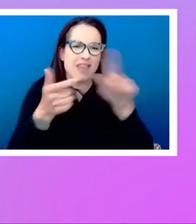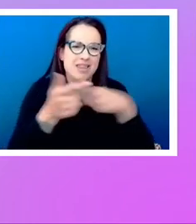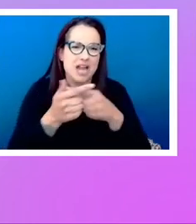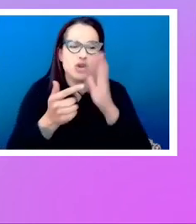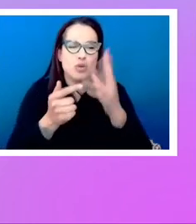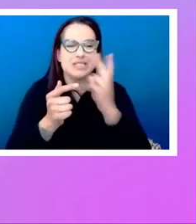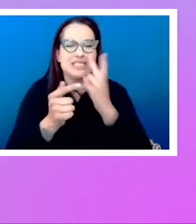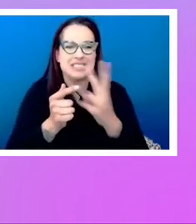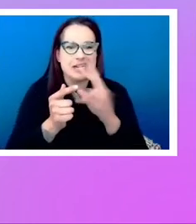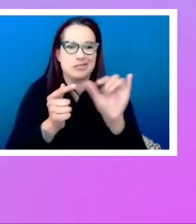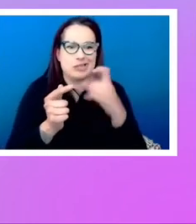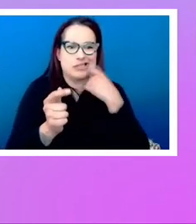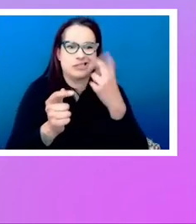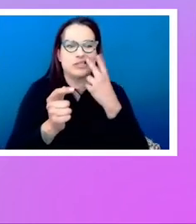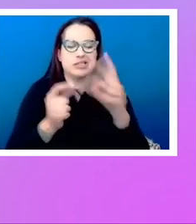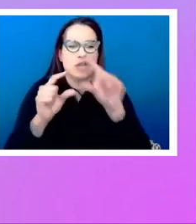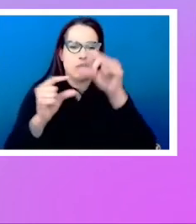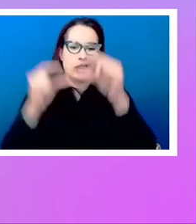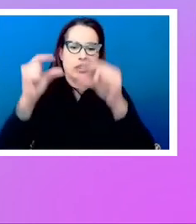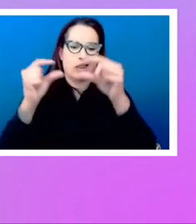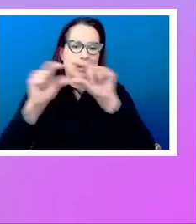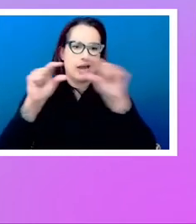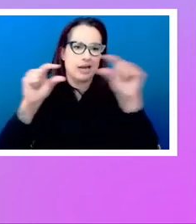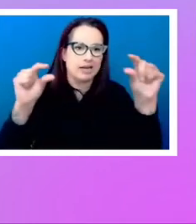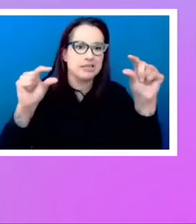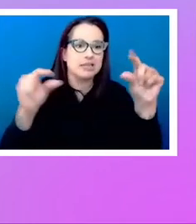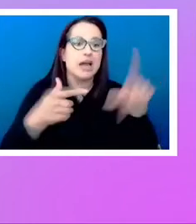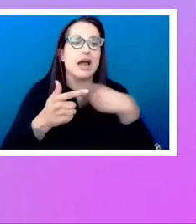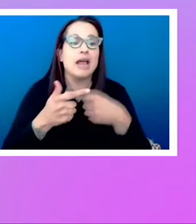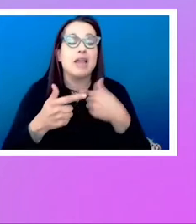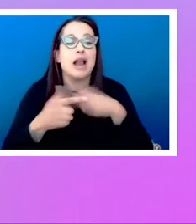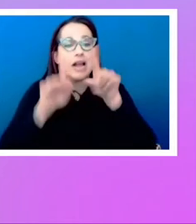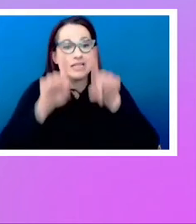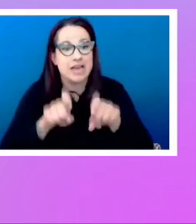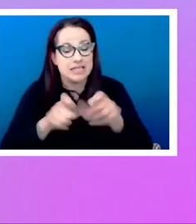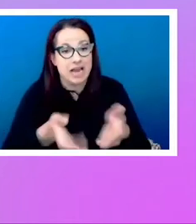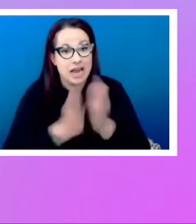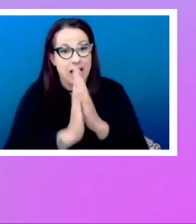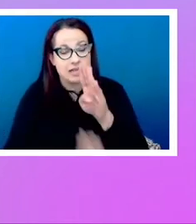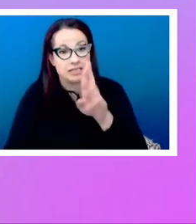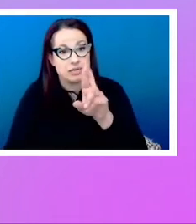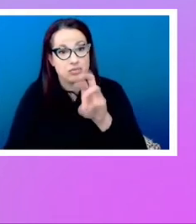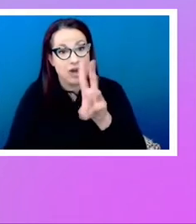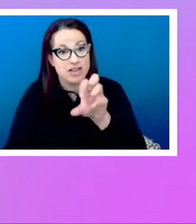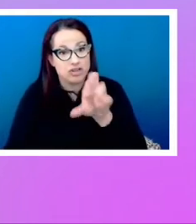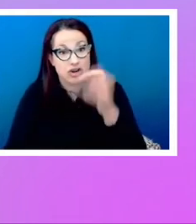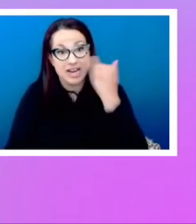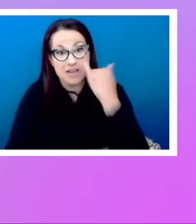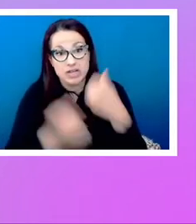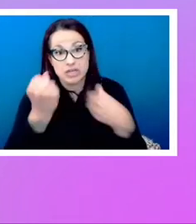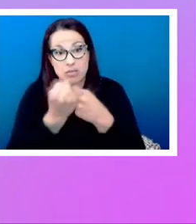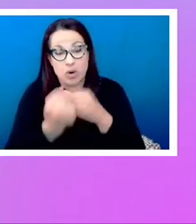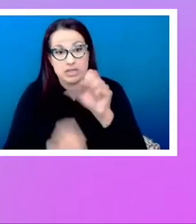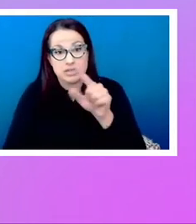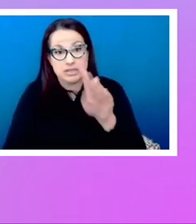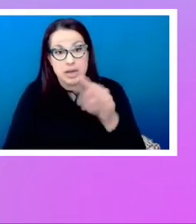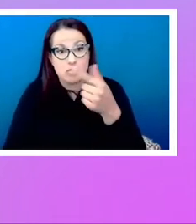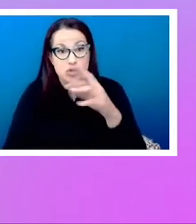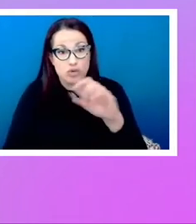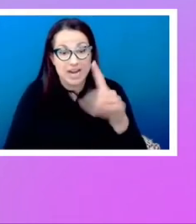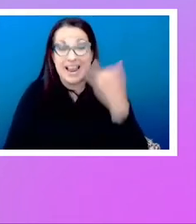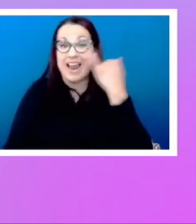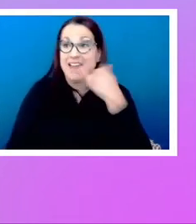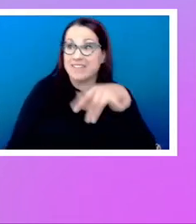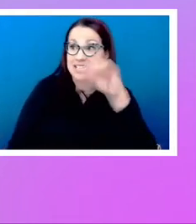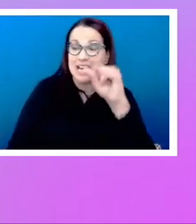I then use a feature query and I test. I ask the browser, if it supports subgrid. And if it does, I set